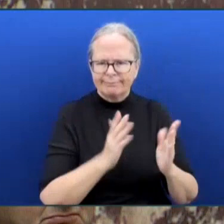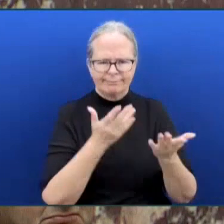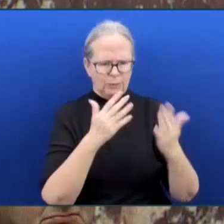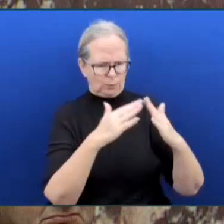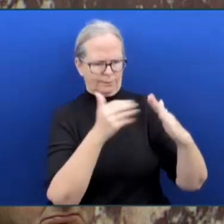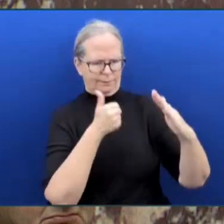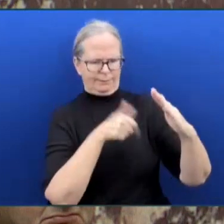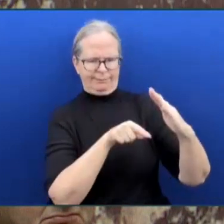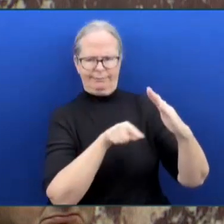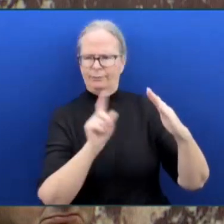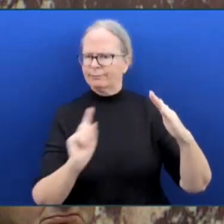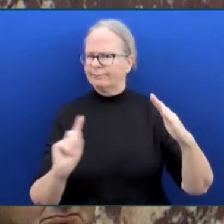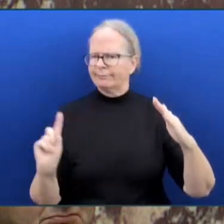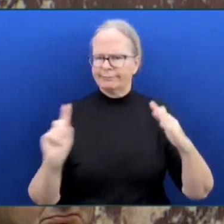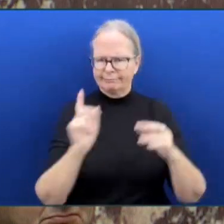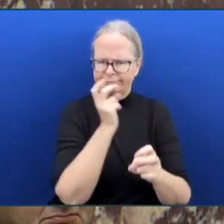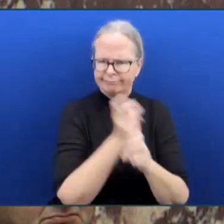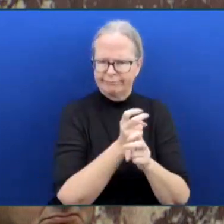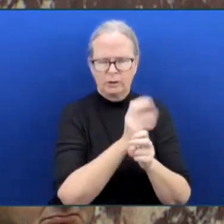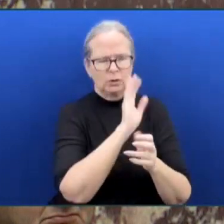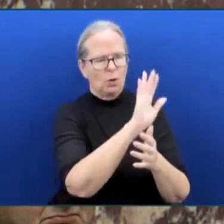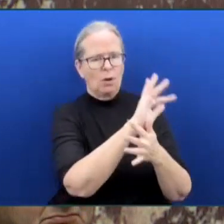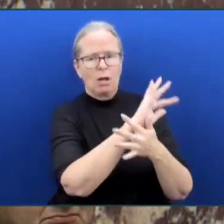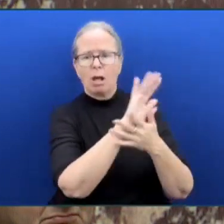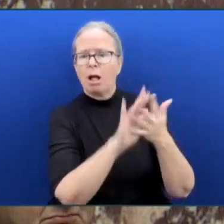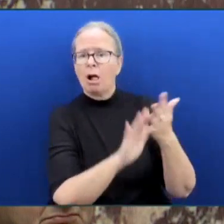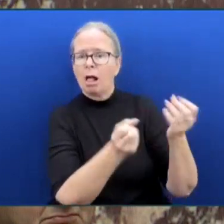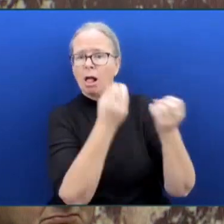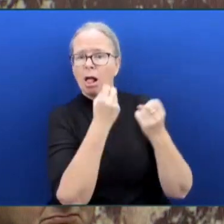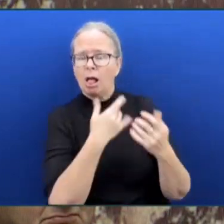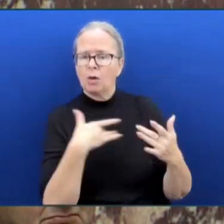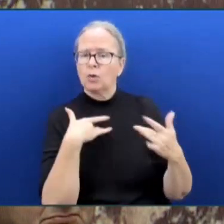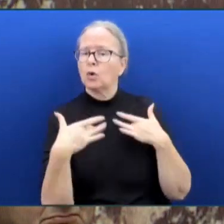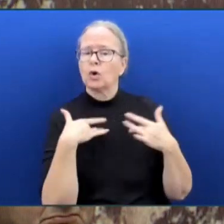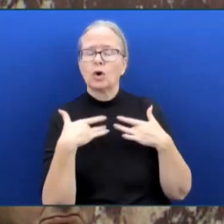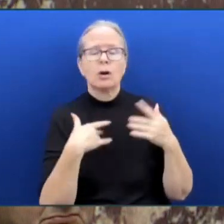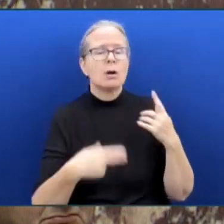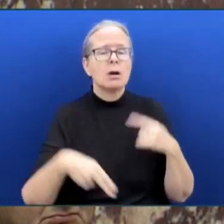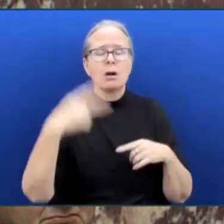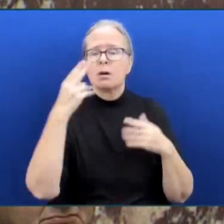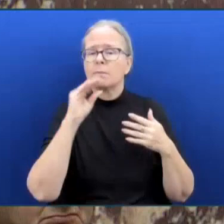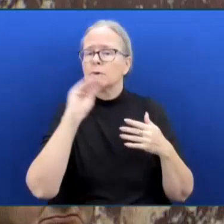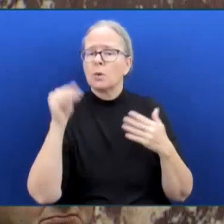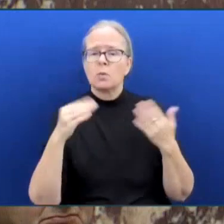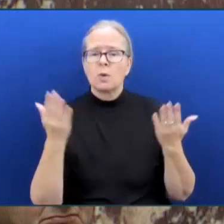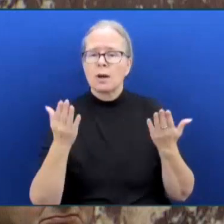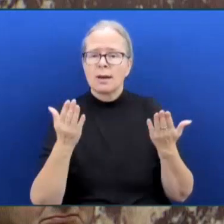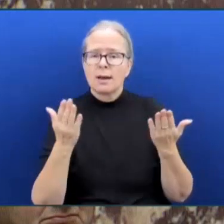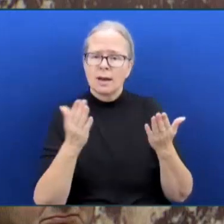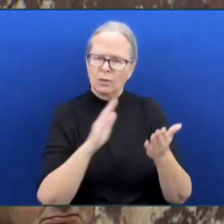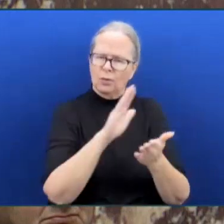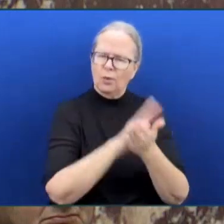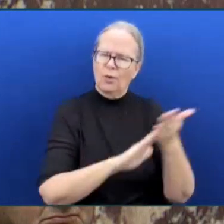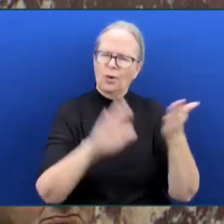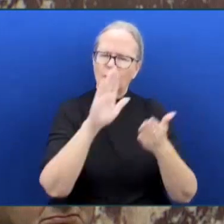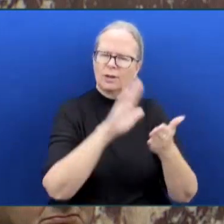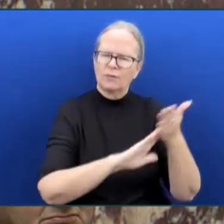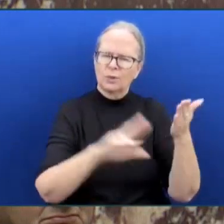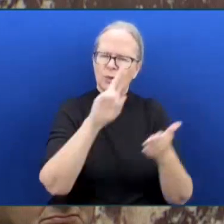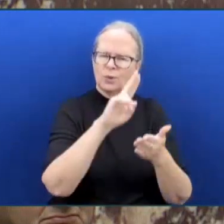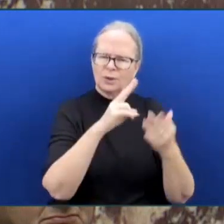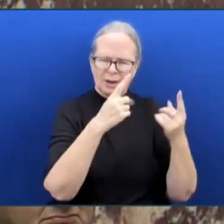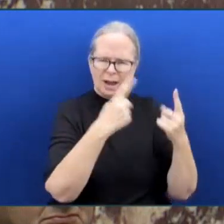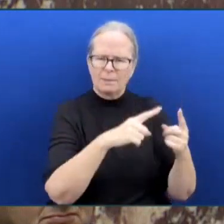percentage of sexualized violence in post-secondary settings today. In May 2016,